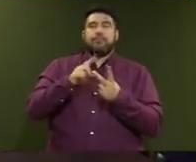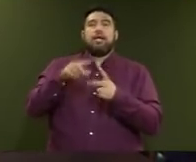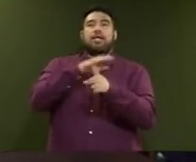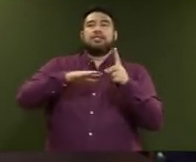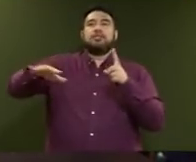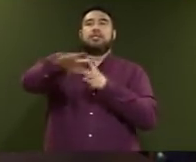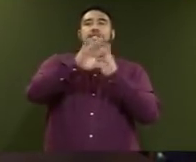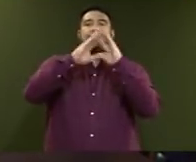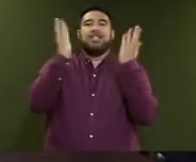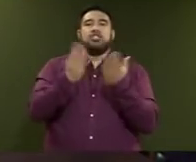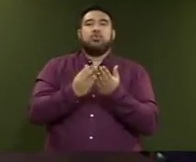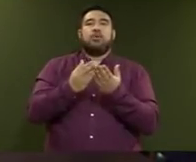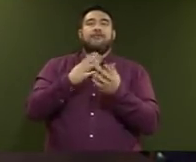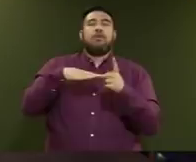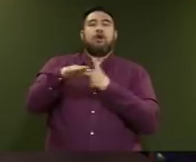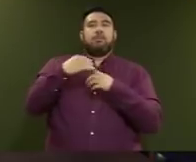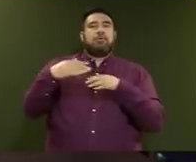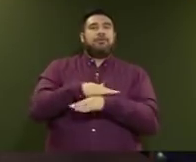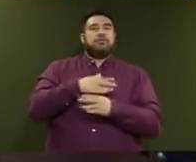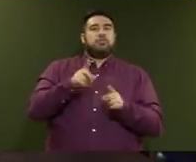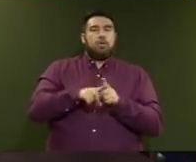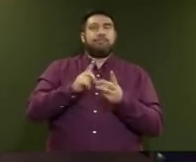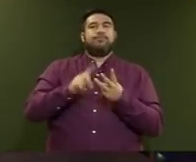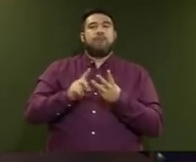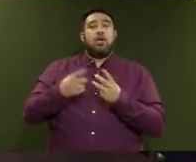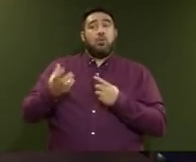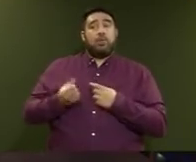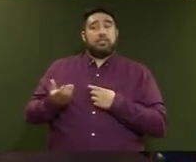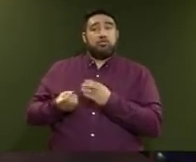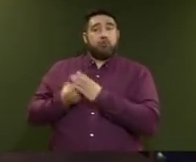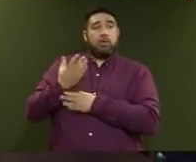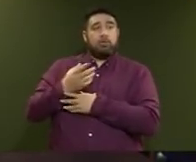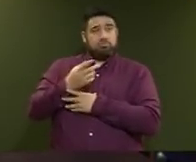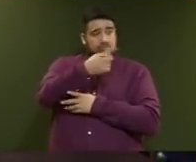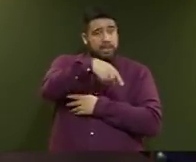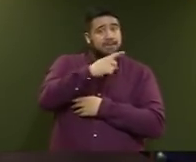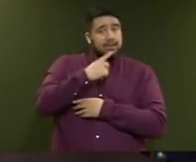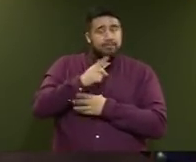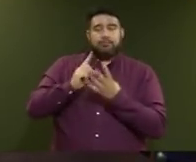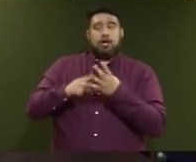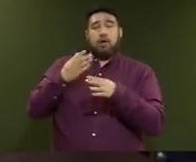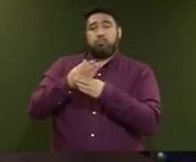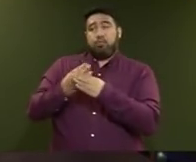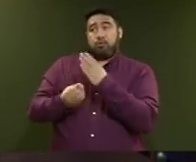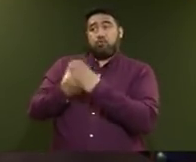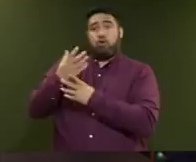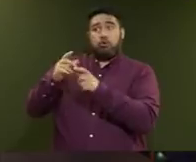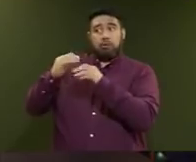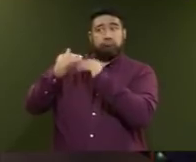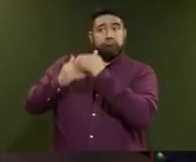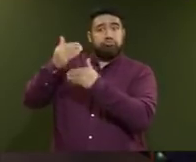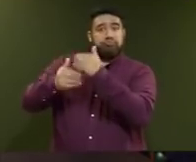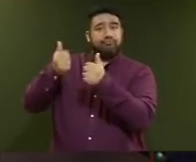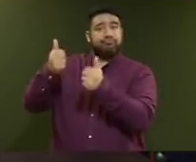And at the same time, they've said that labour income, wages, are growing strongly, that employment growth is solid and